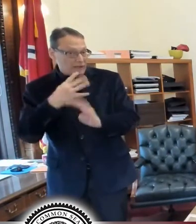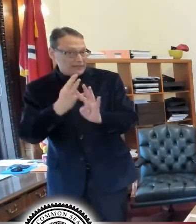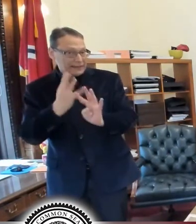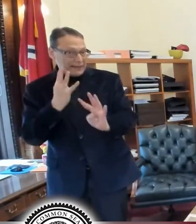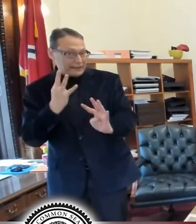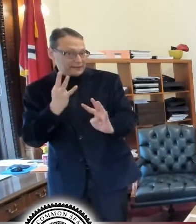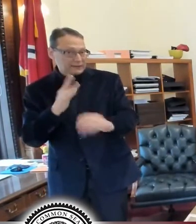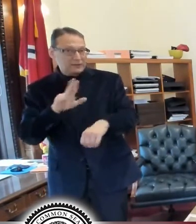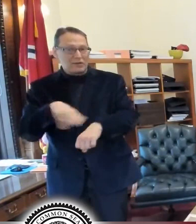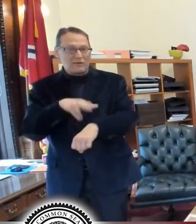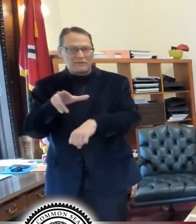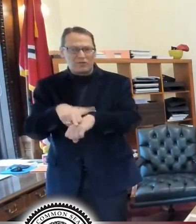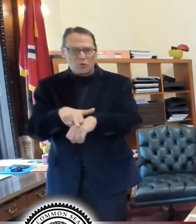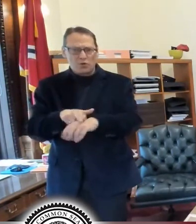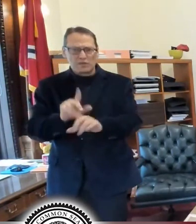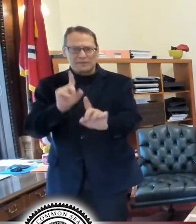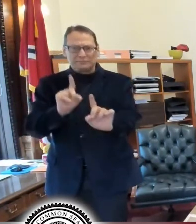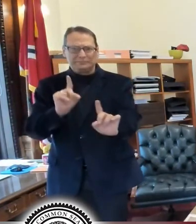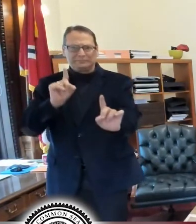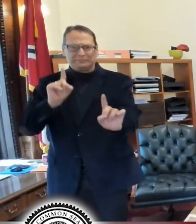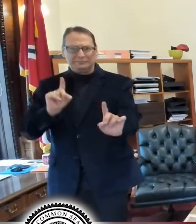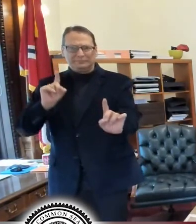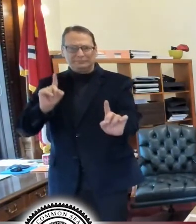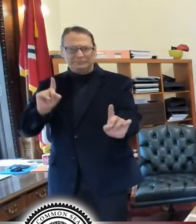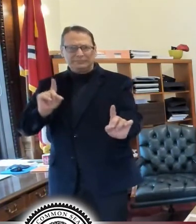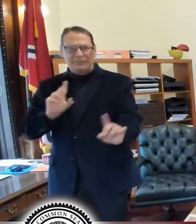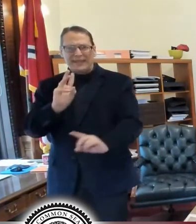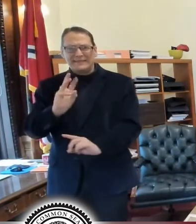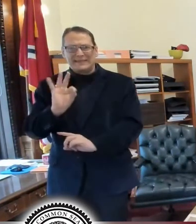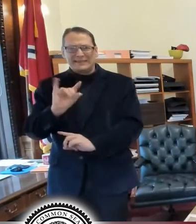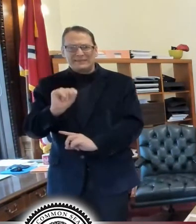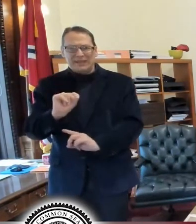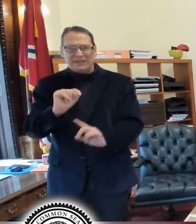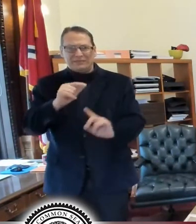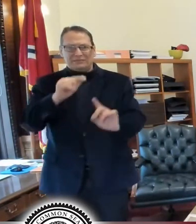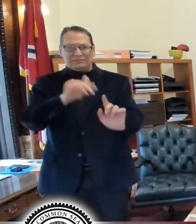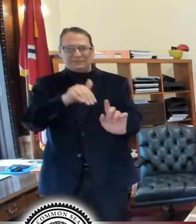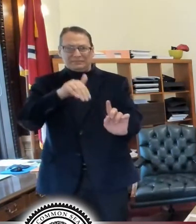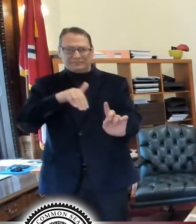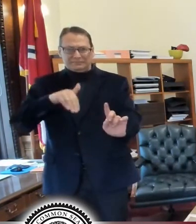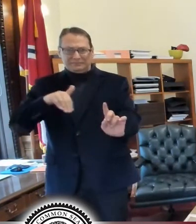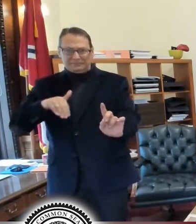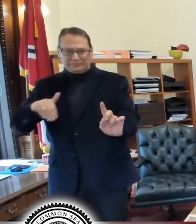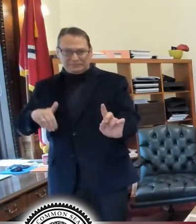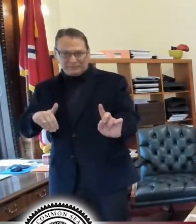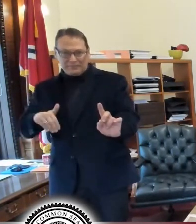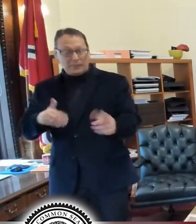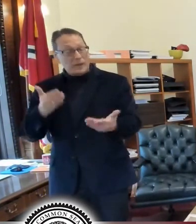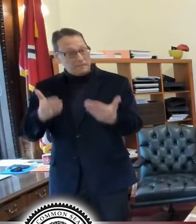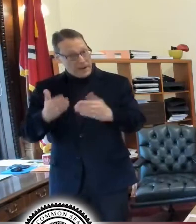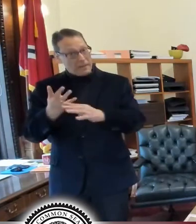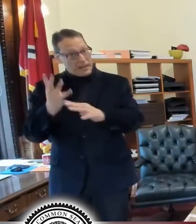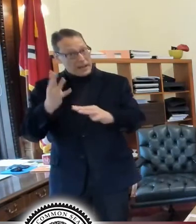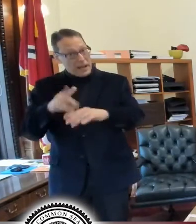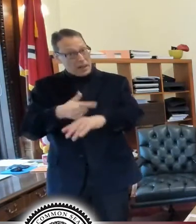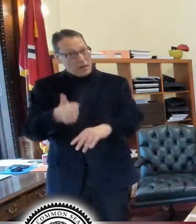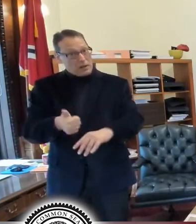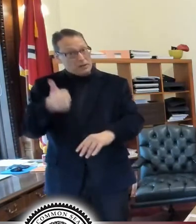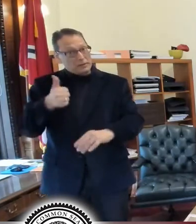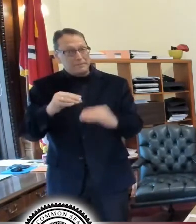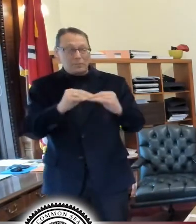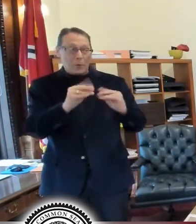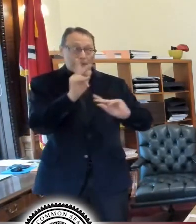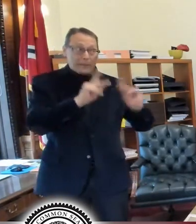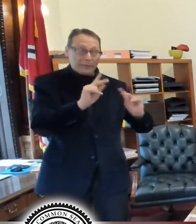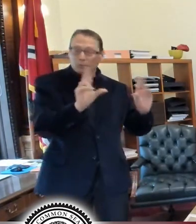of course, you're going to need to space yourself out in line. So that means the line might be longer, maybe not more people,